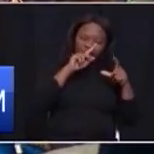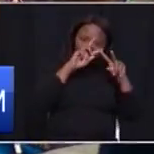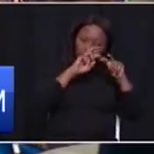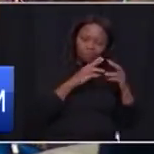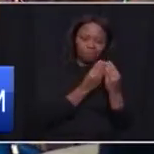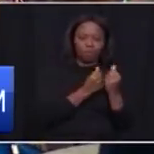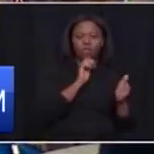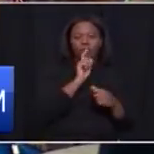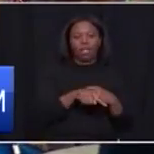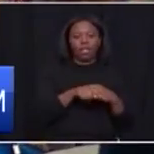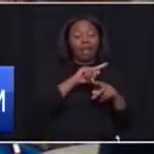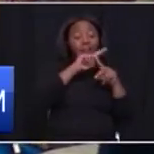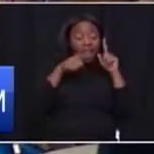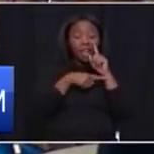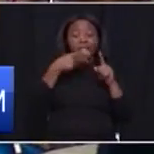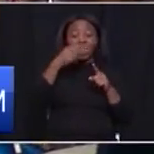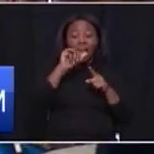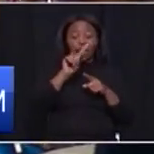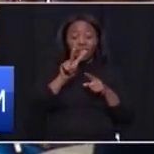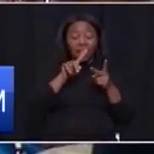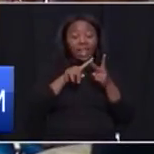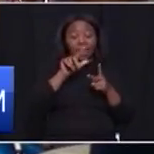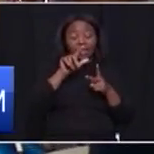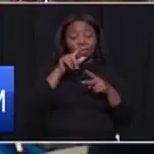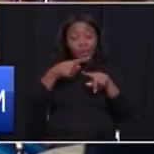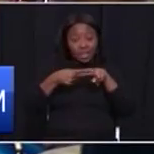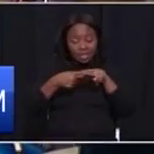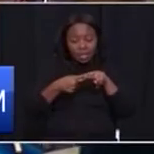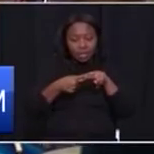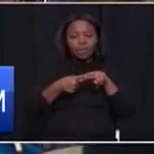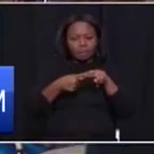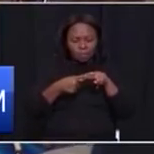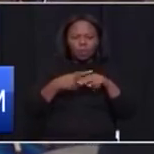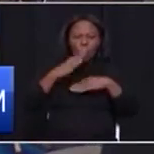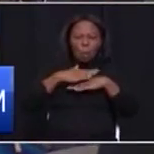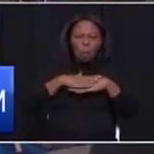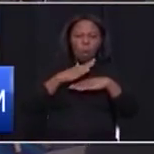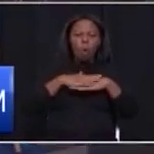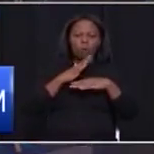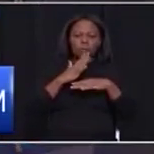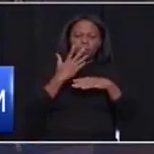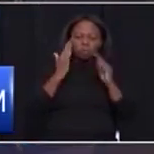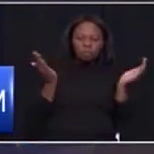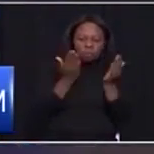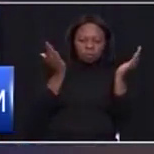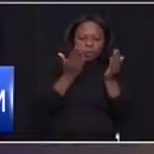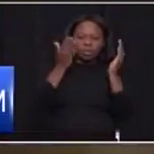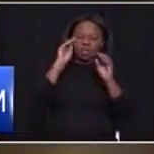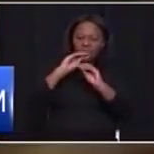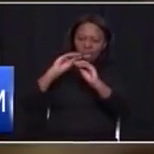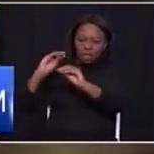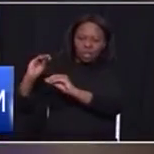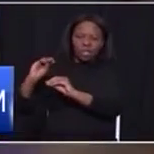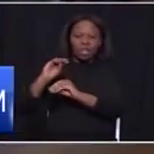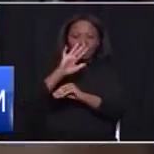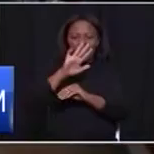lastly, with HIV and AIDS, are going to strengthen our campaign in line with the 90-90-90